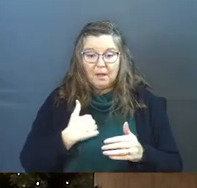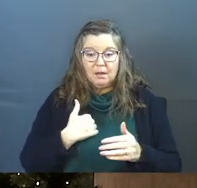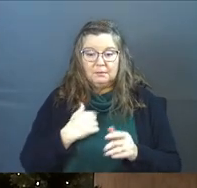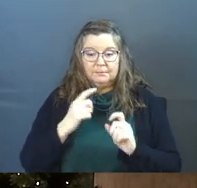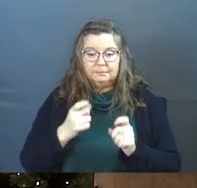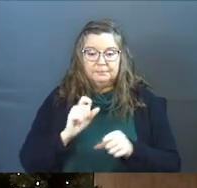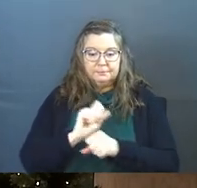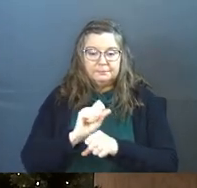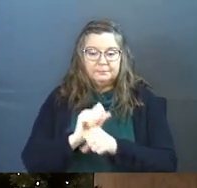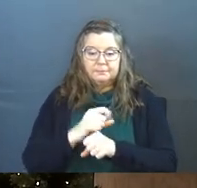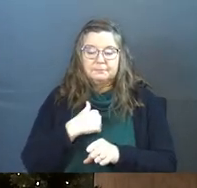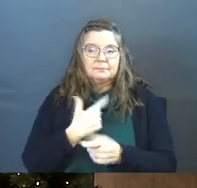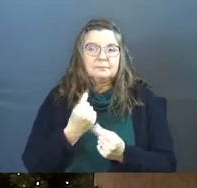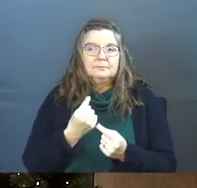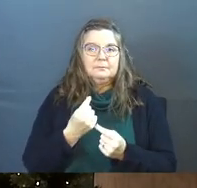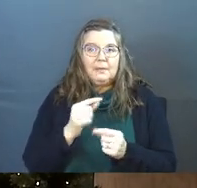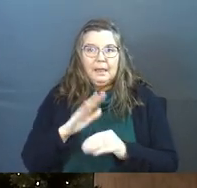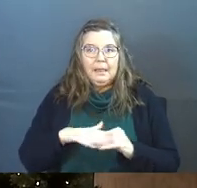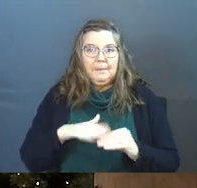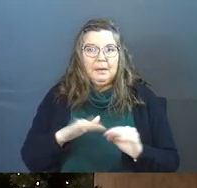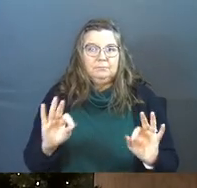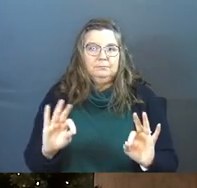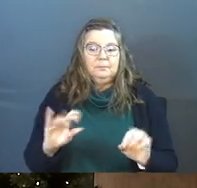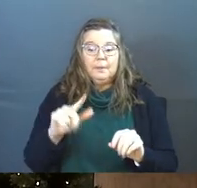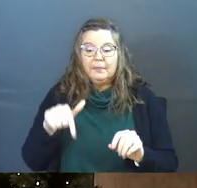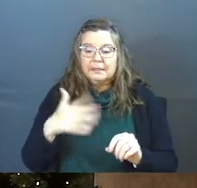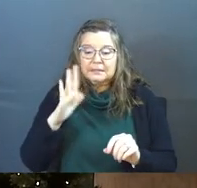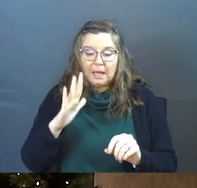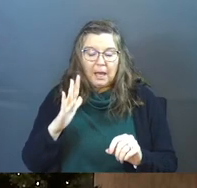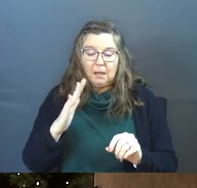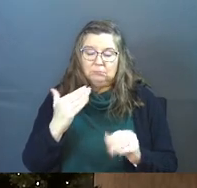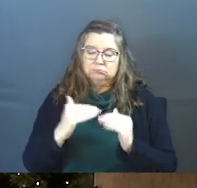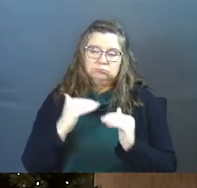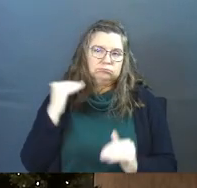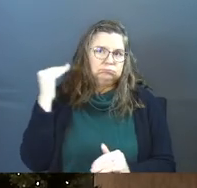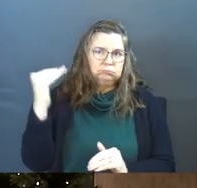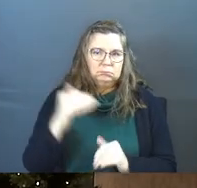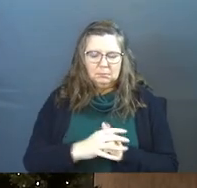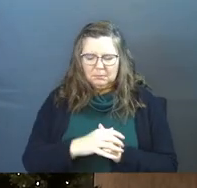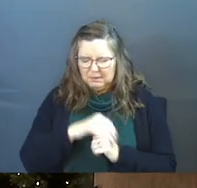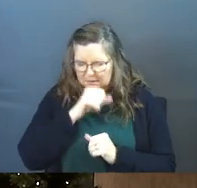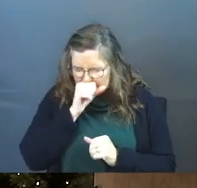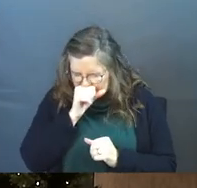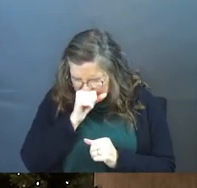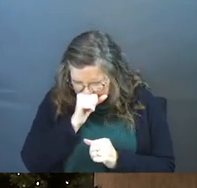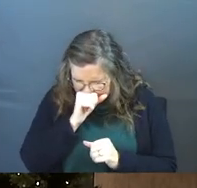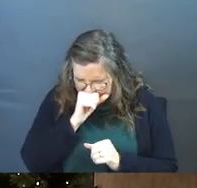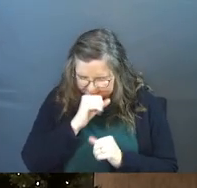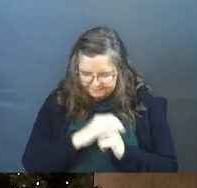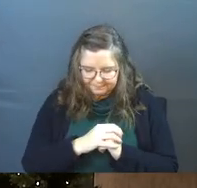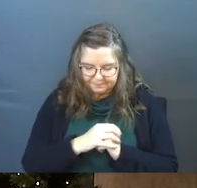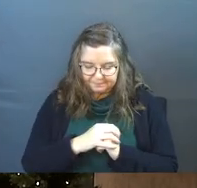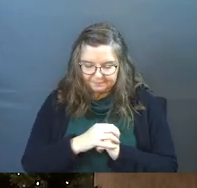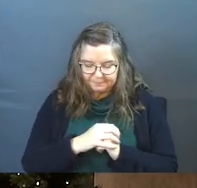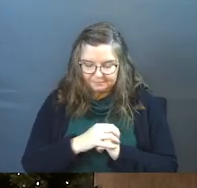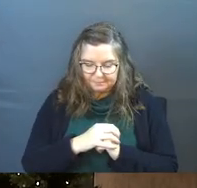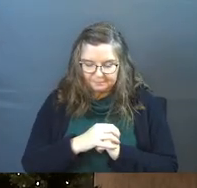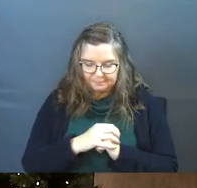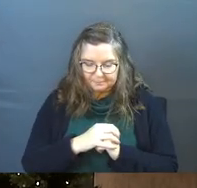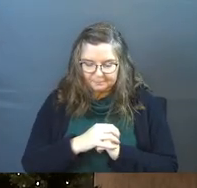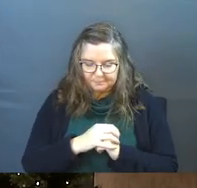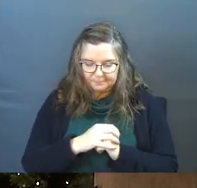just been given a job, I'm just going to do the minimum maybe, but this guy's out of control. No bacon debates.